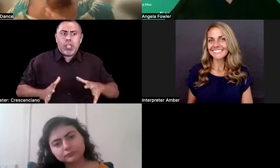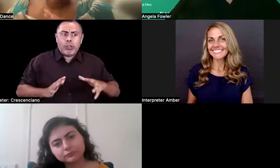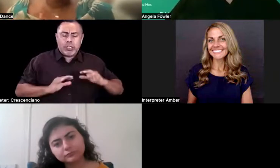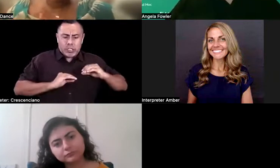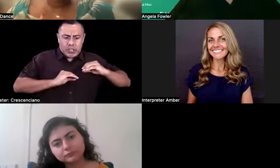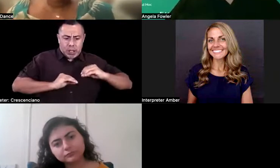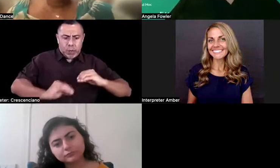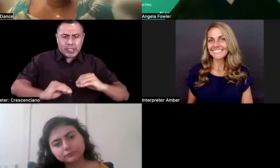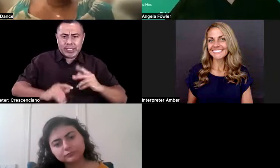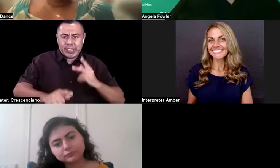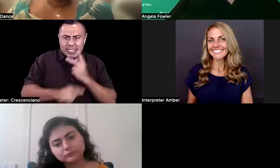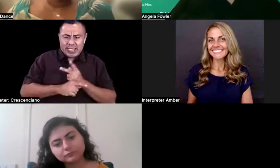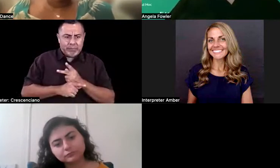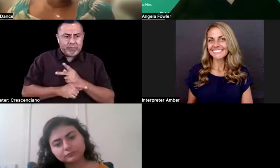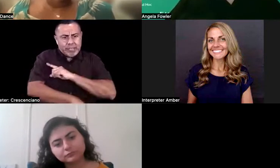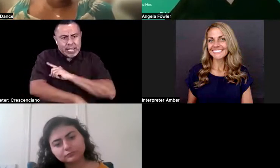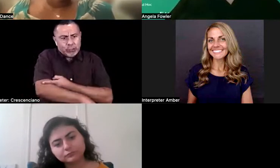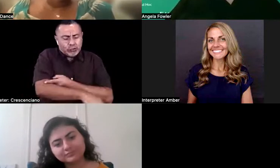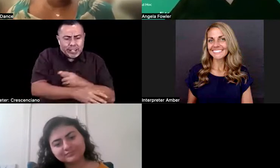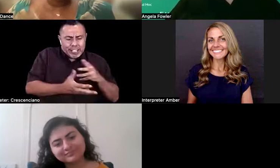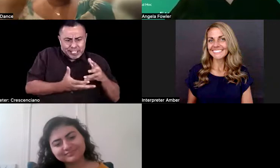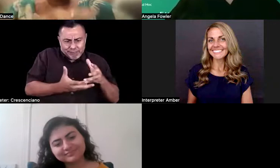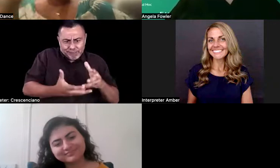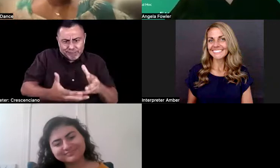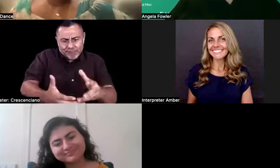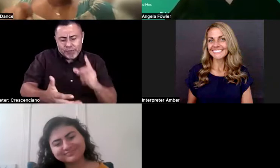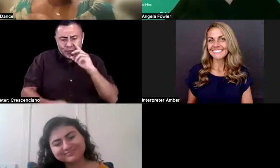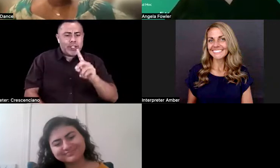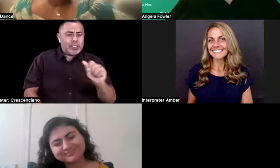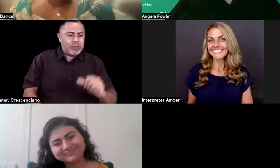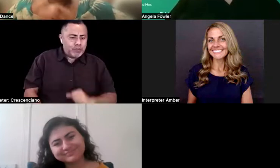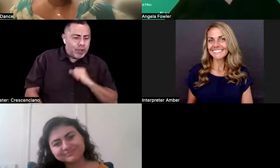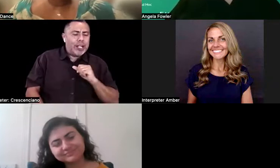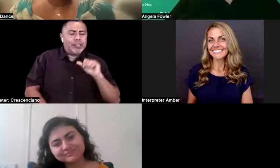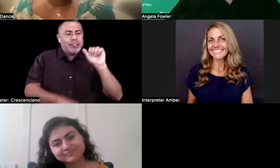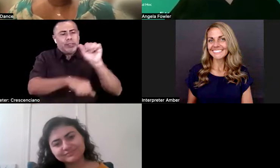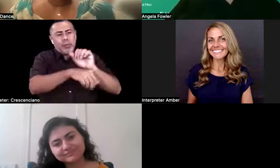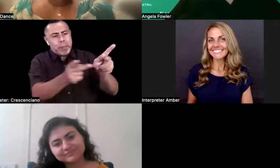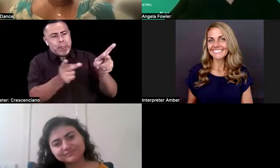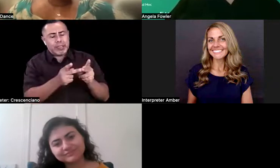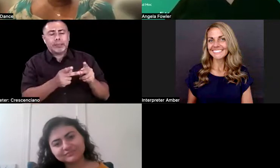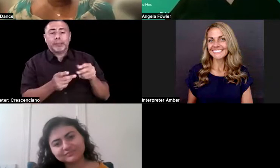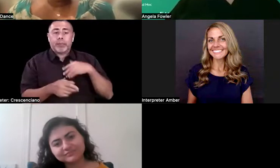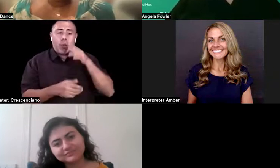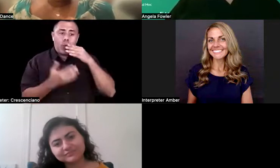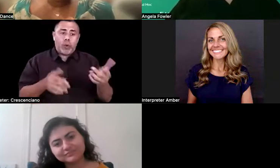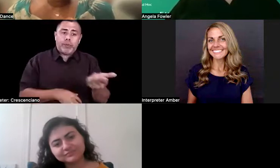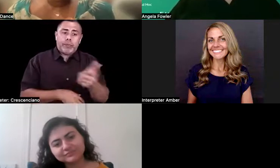anti-ableism going within our workplaces? And I'm going to go in order of how I see you. I'm starting with Ryan.